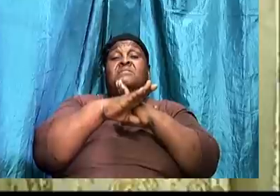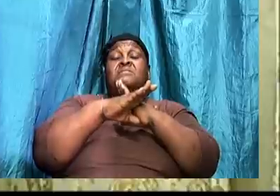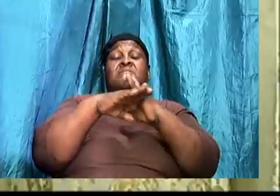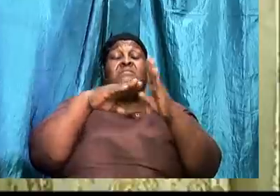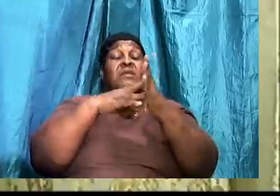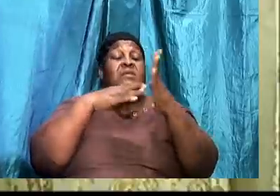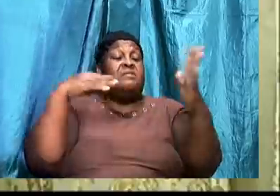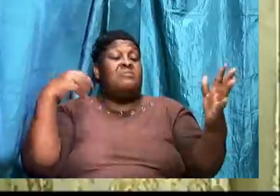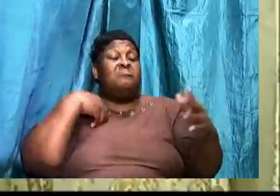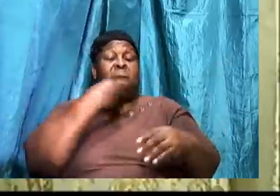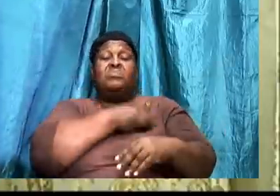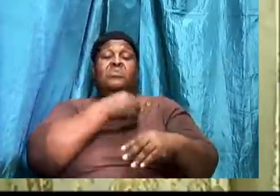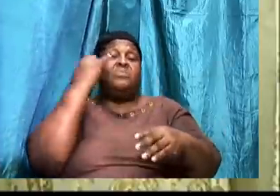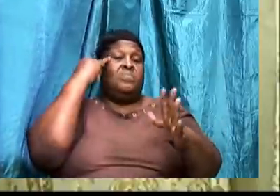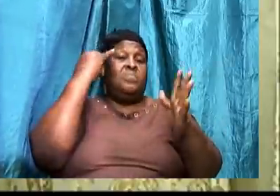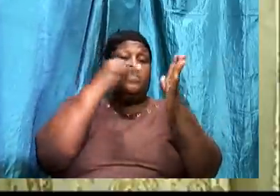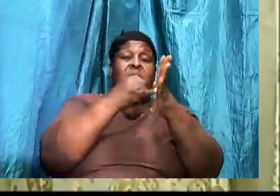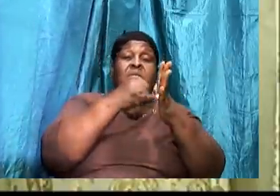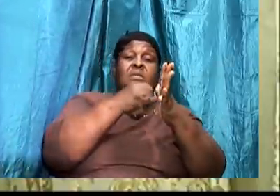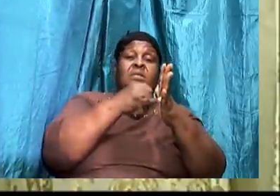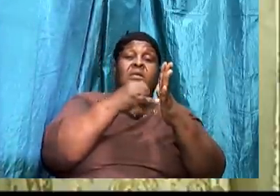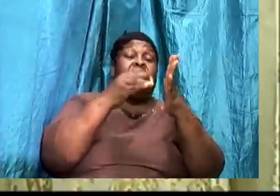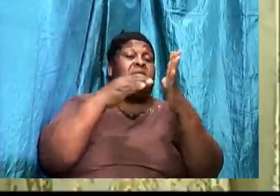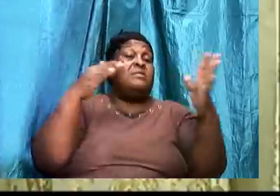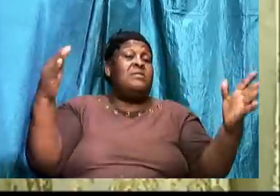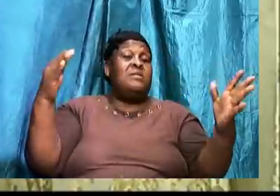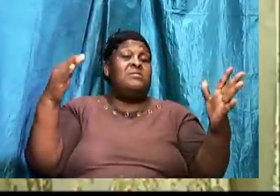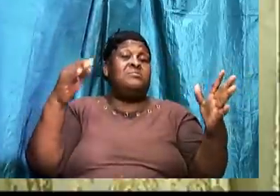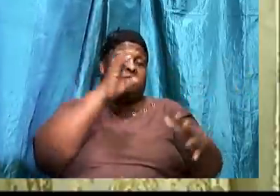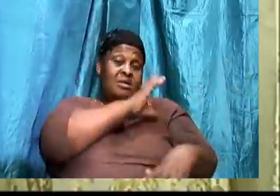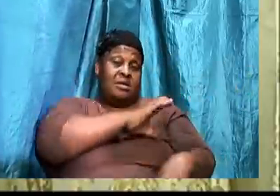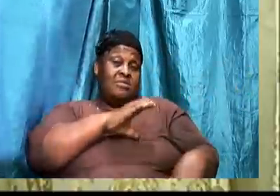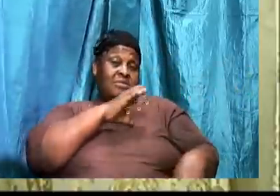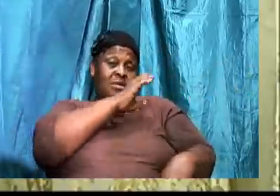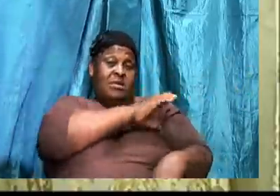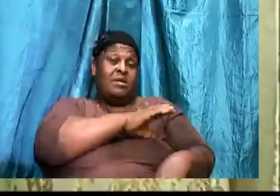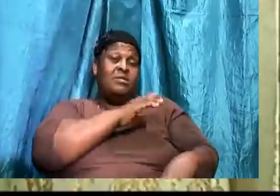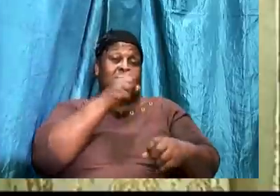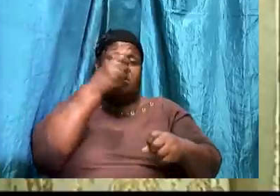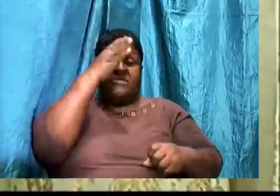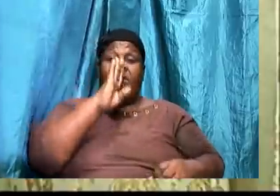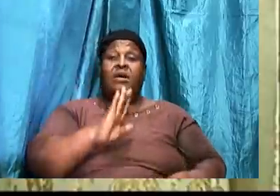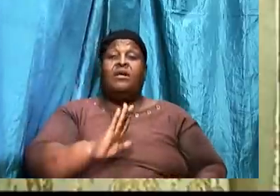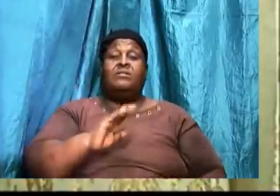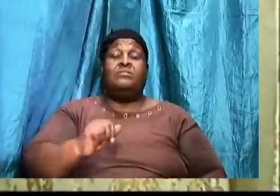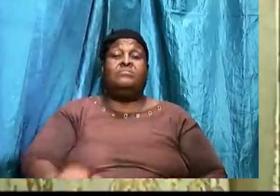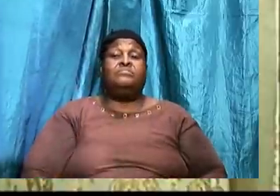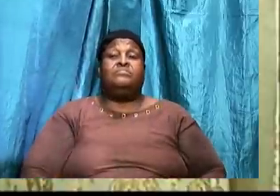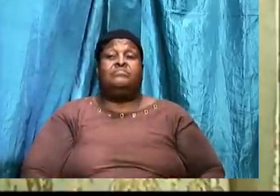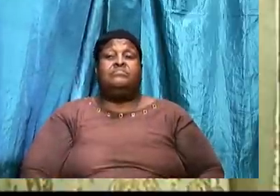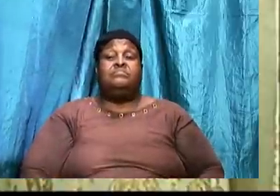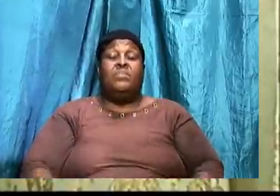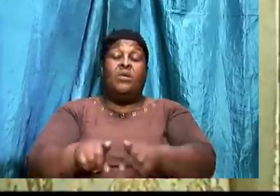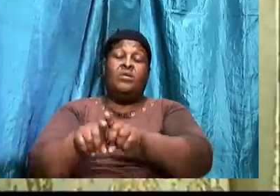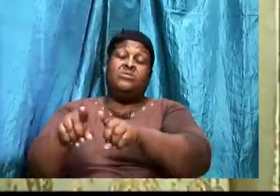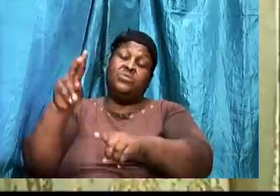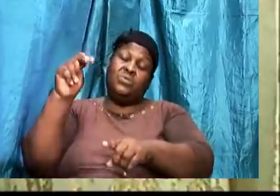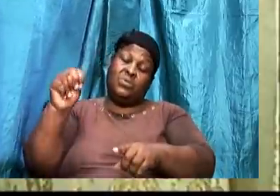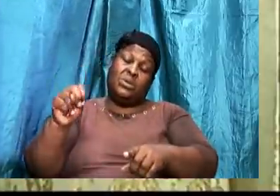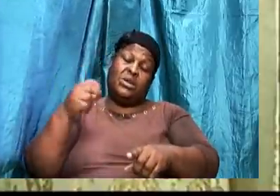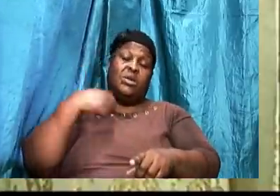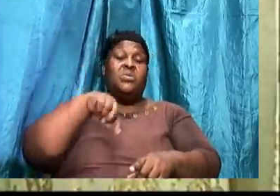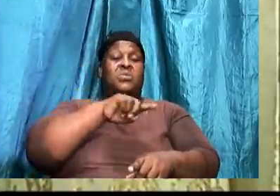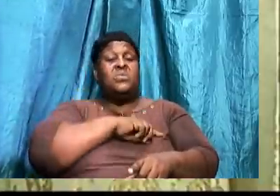identity. And against the character of God. But we also need to make sure that we have the